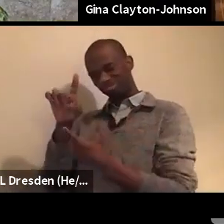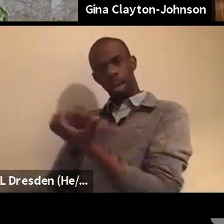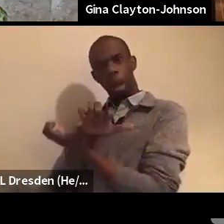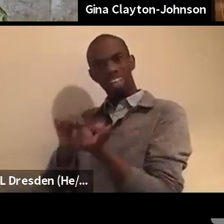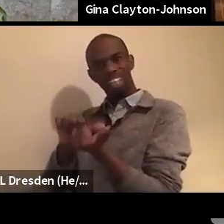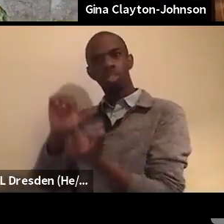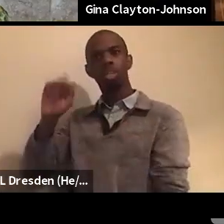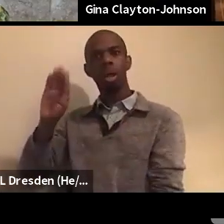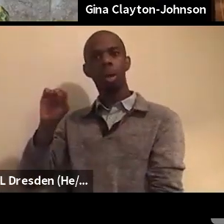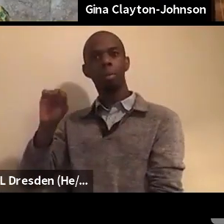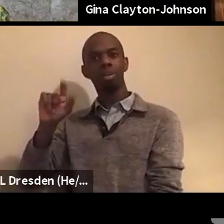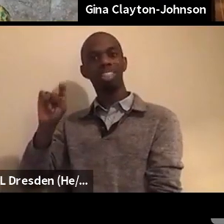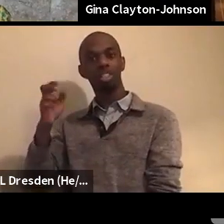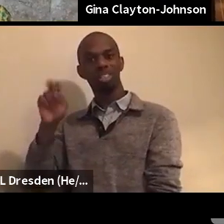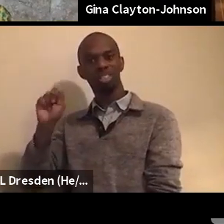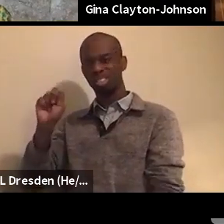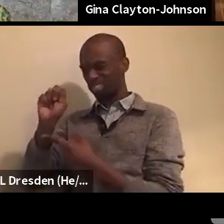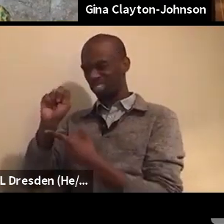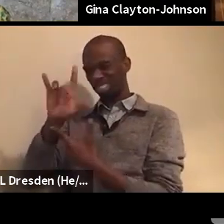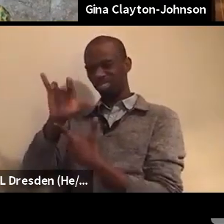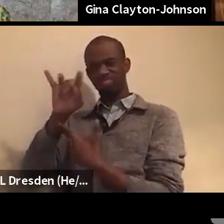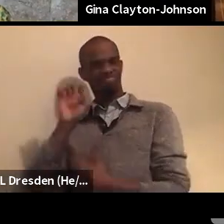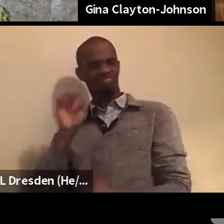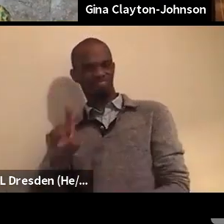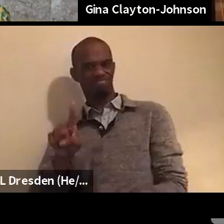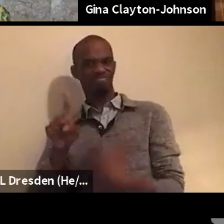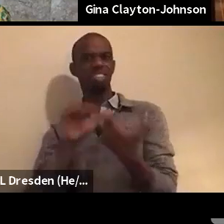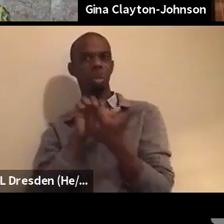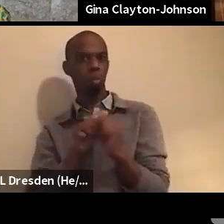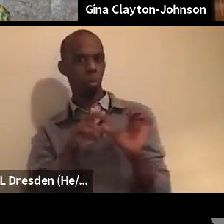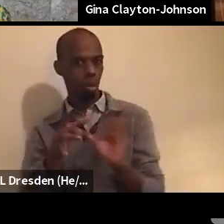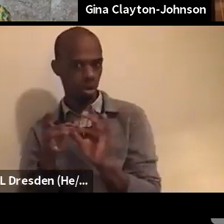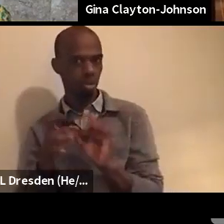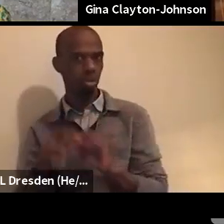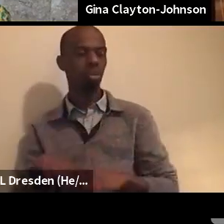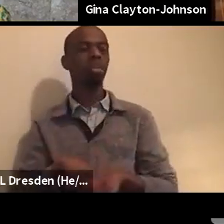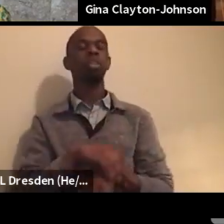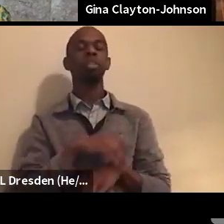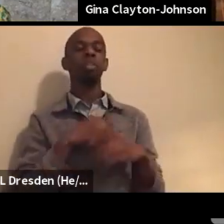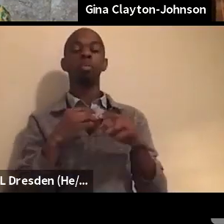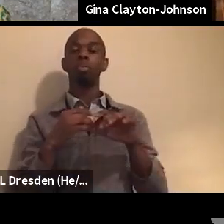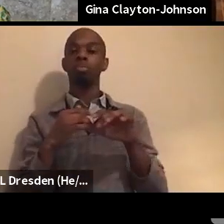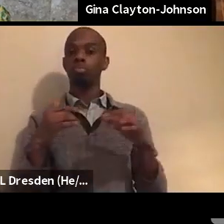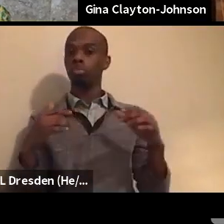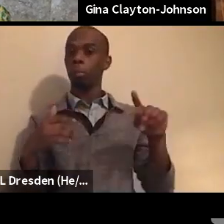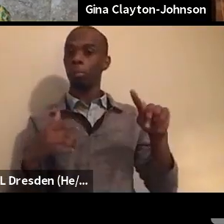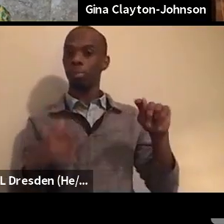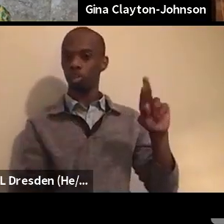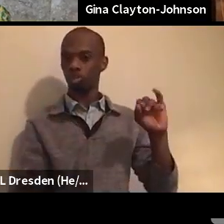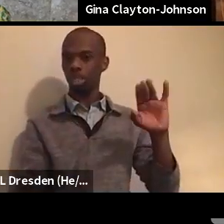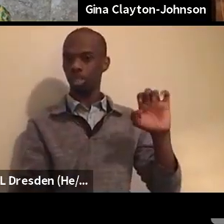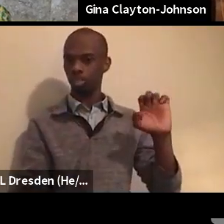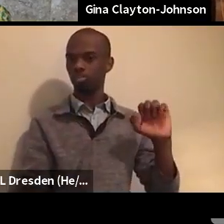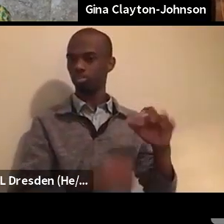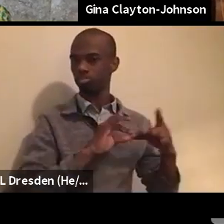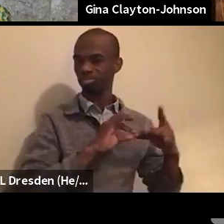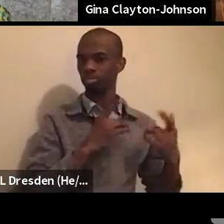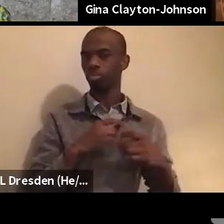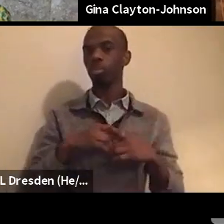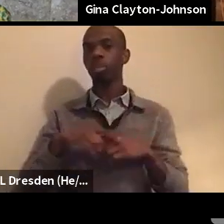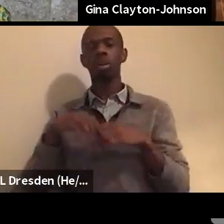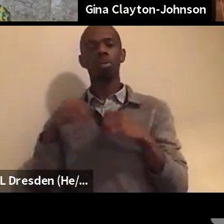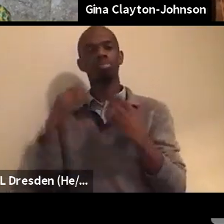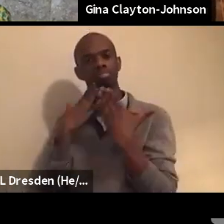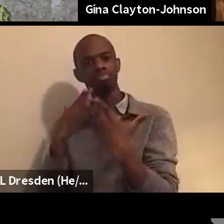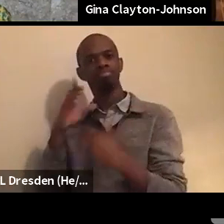Sure. And thank you, Melina, for just starting us off with that beautiful,